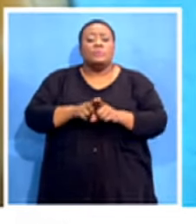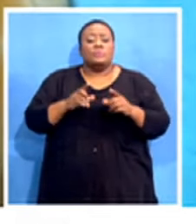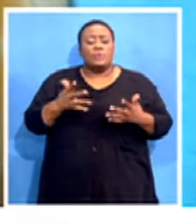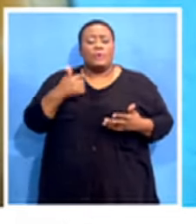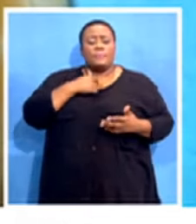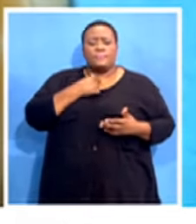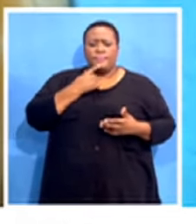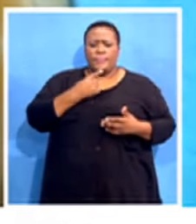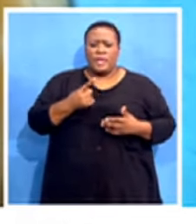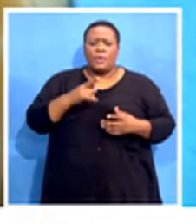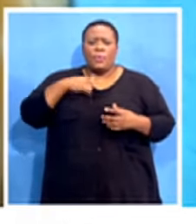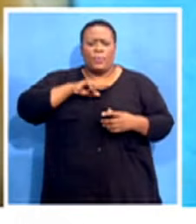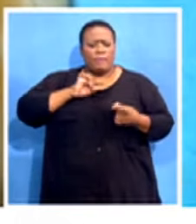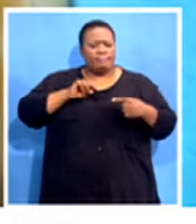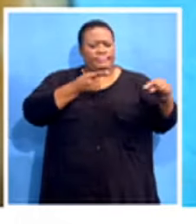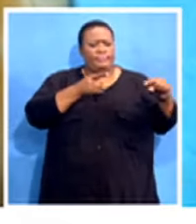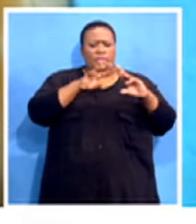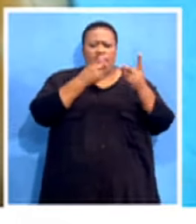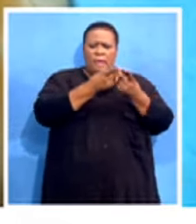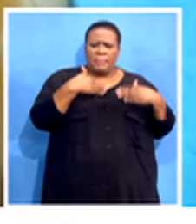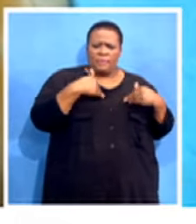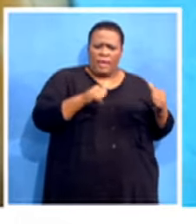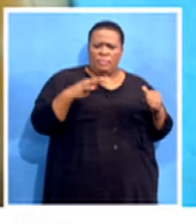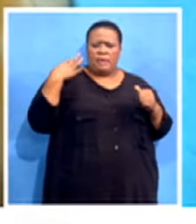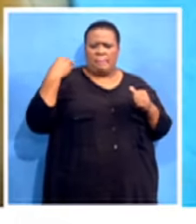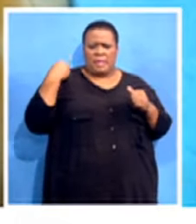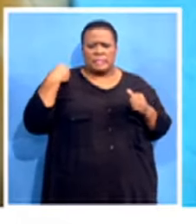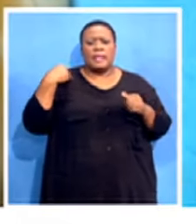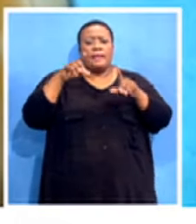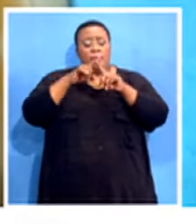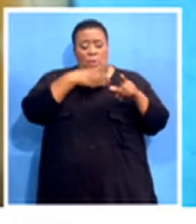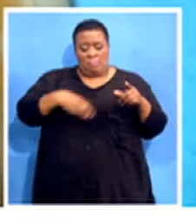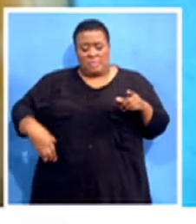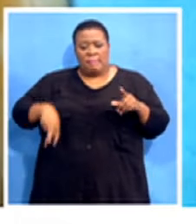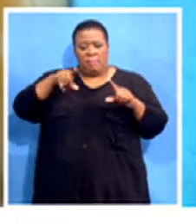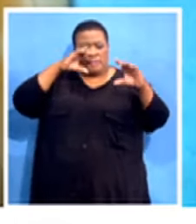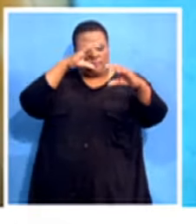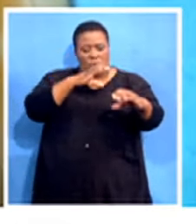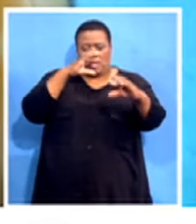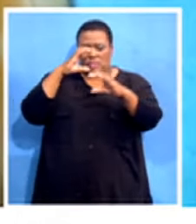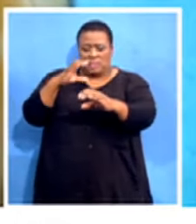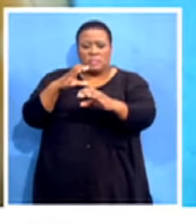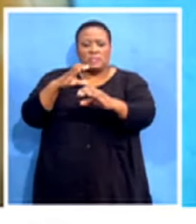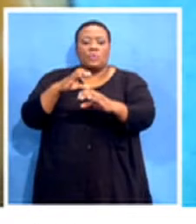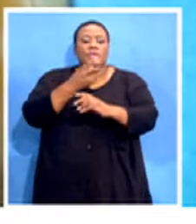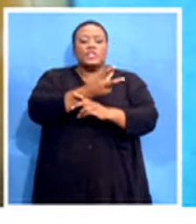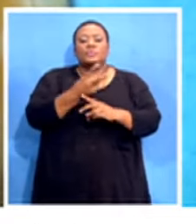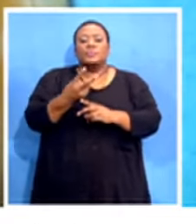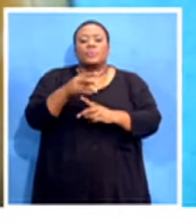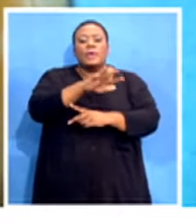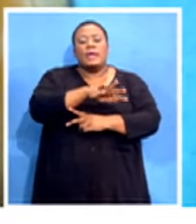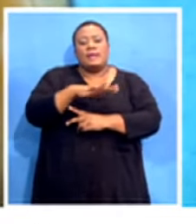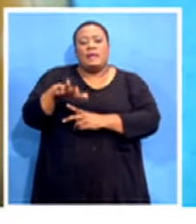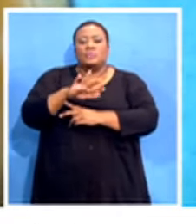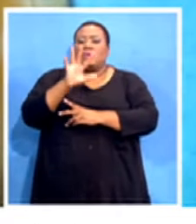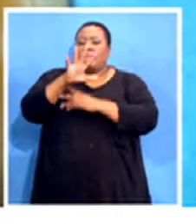of the current employer and Department of Health with the minister there, the president must focus on the two areas that we can clearly see. For the past five